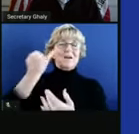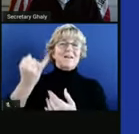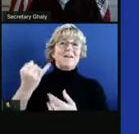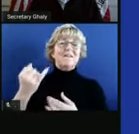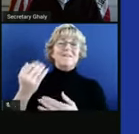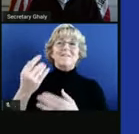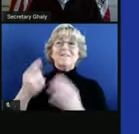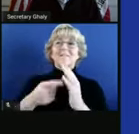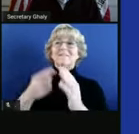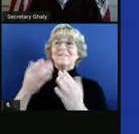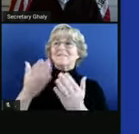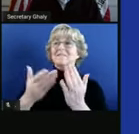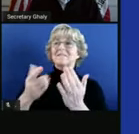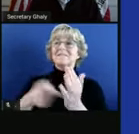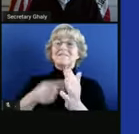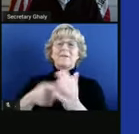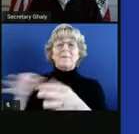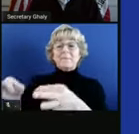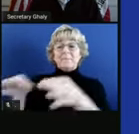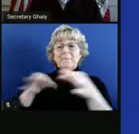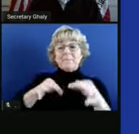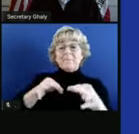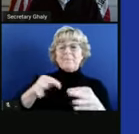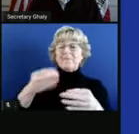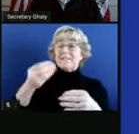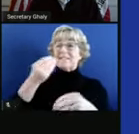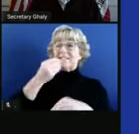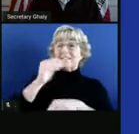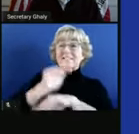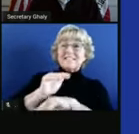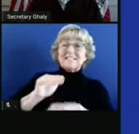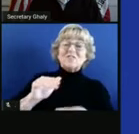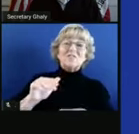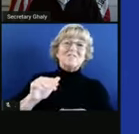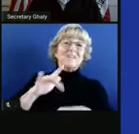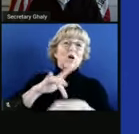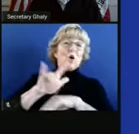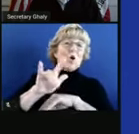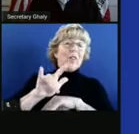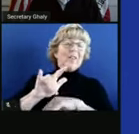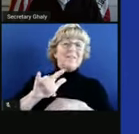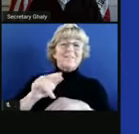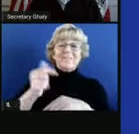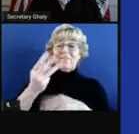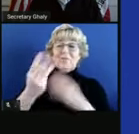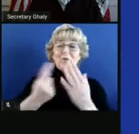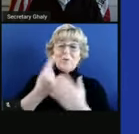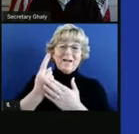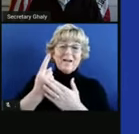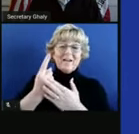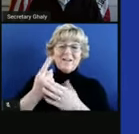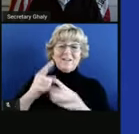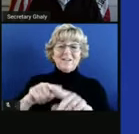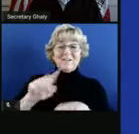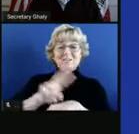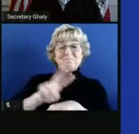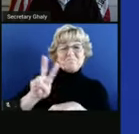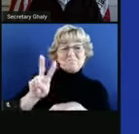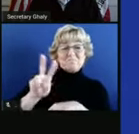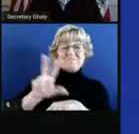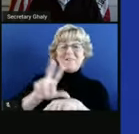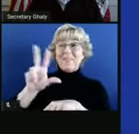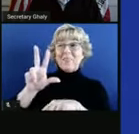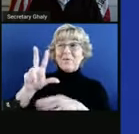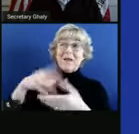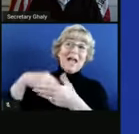somewhat early. So maybe it isn't a stretch to move it up a couple of hours to 2 or 3 o'clock. Do